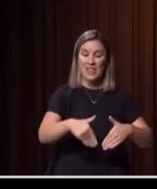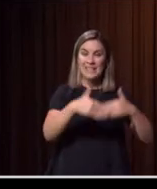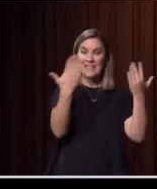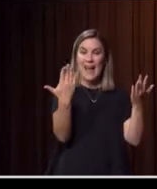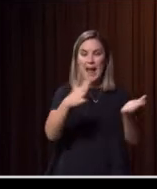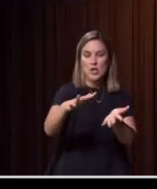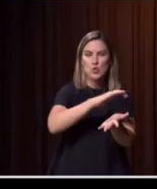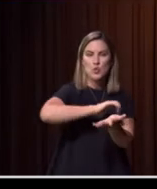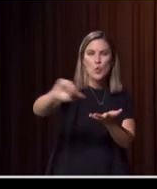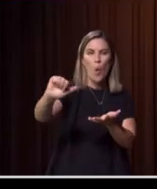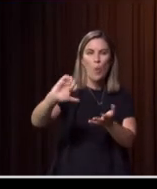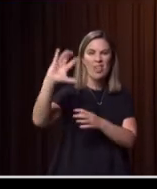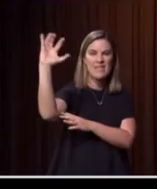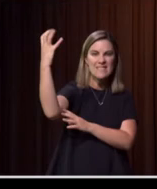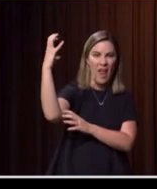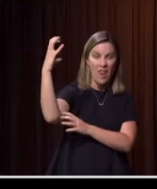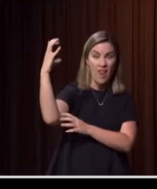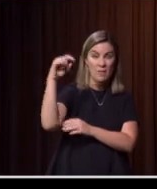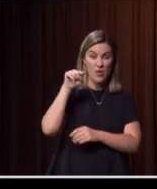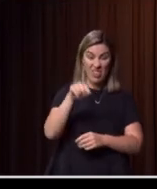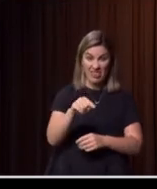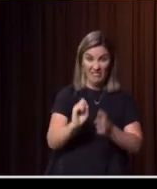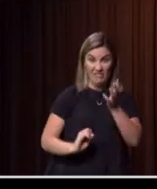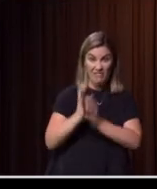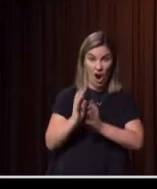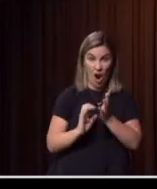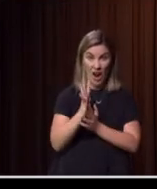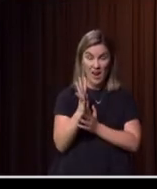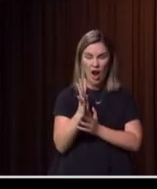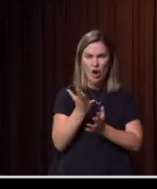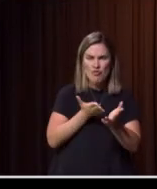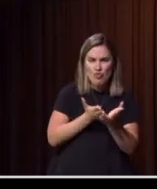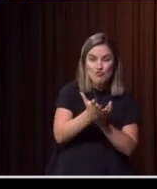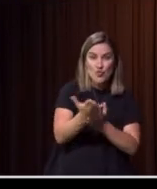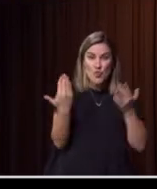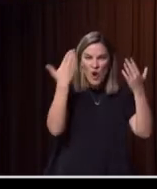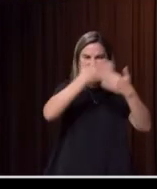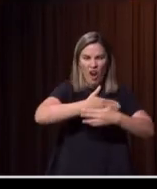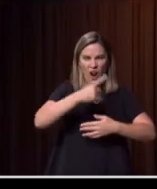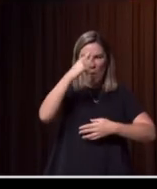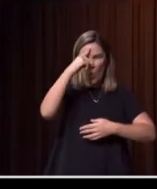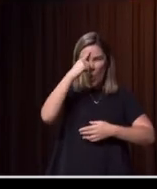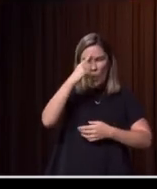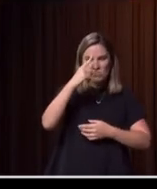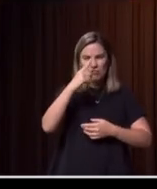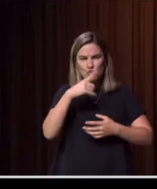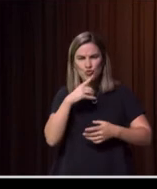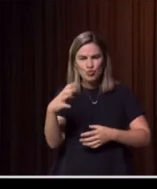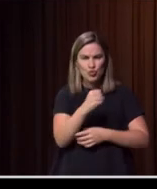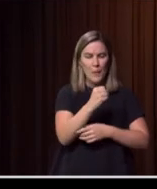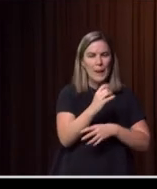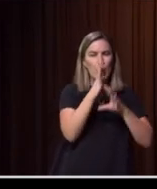behaving at two, three and four in the morning when fires are usually quiet, like you see fires behave at two, three and four in the afternoon.